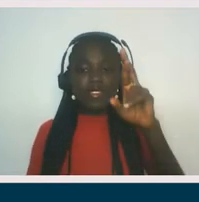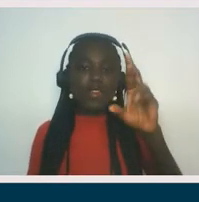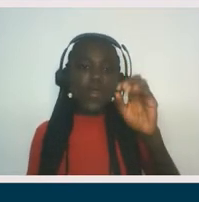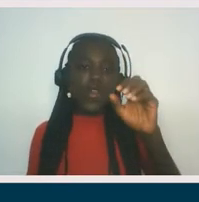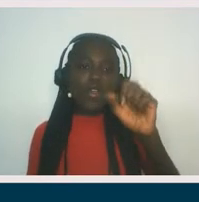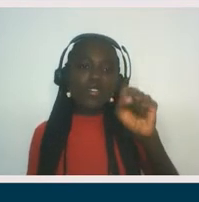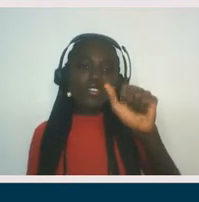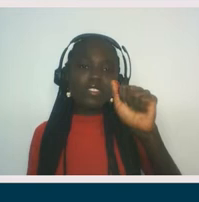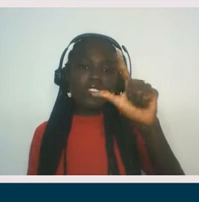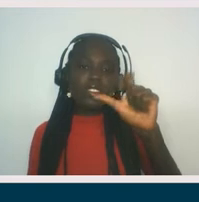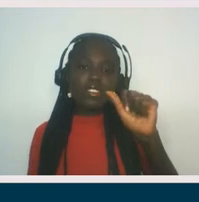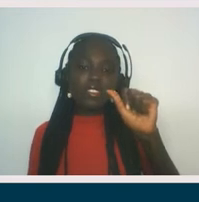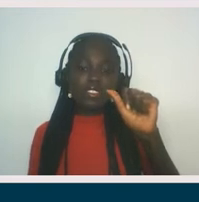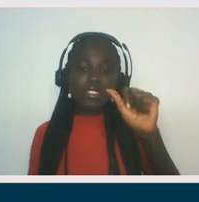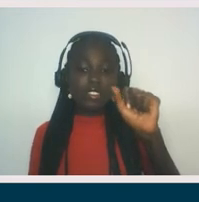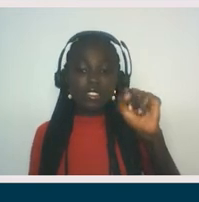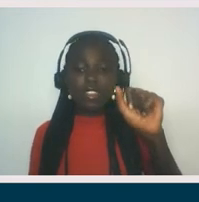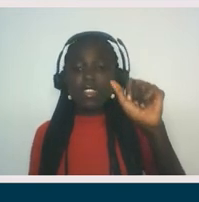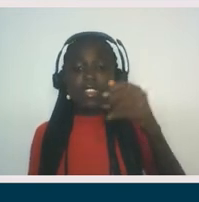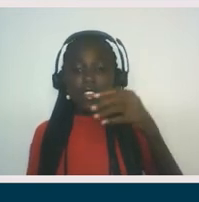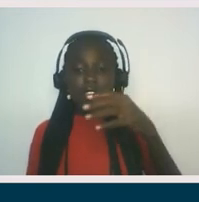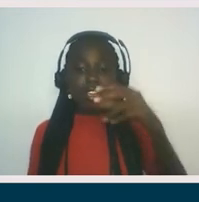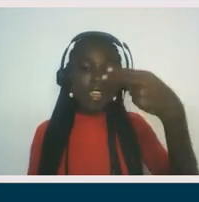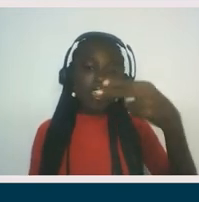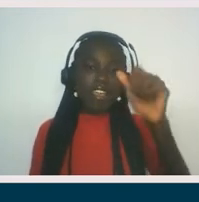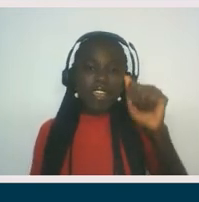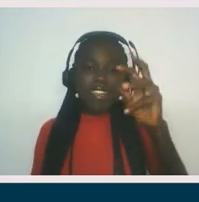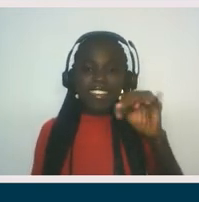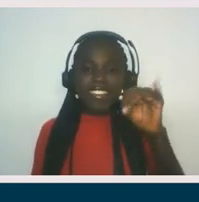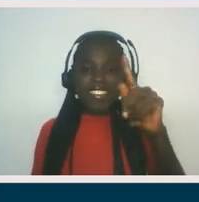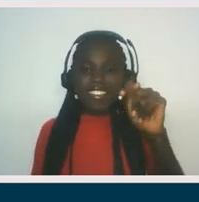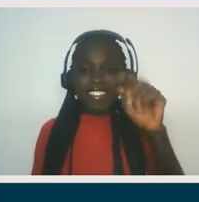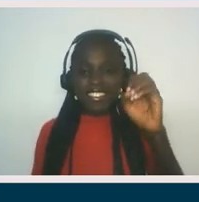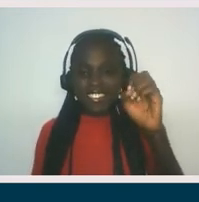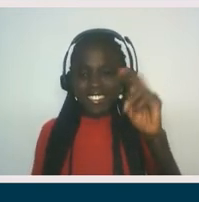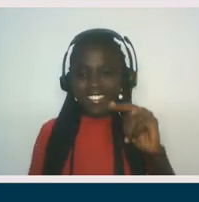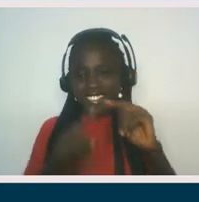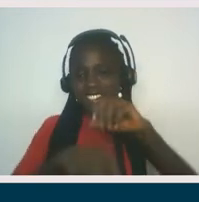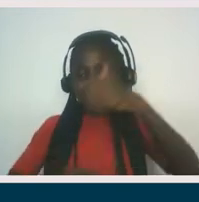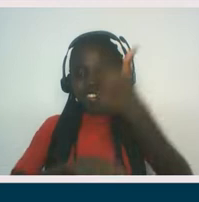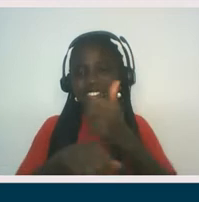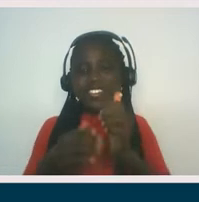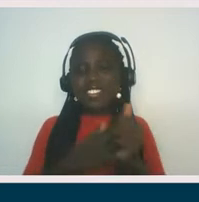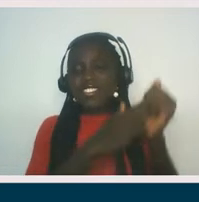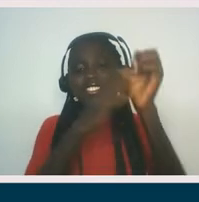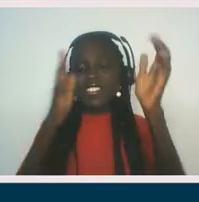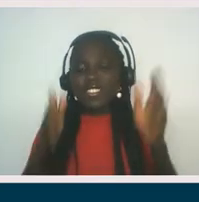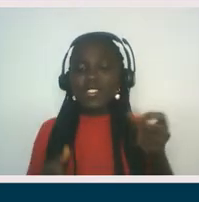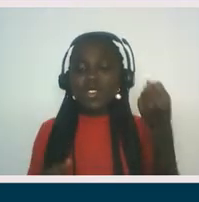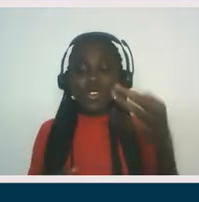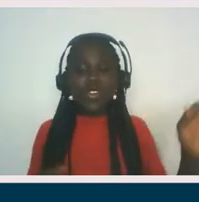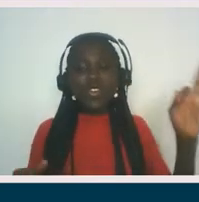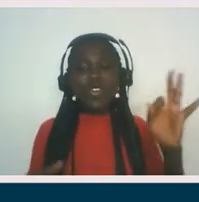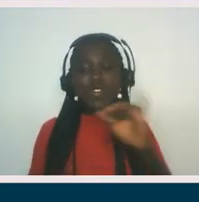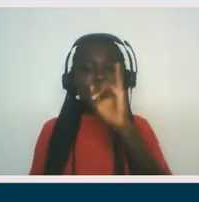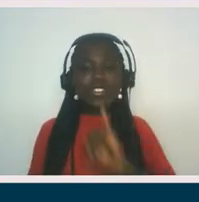circling. Uh, Professor Hamilton is the founding director of the Institute of Law and Economics